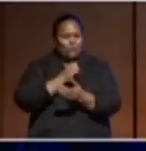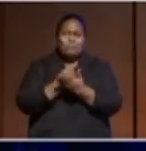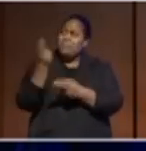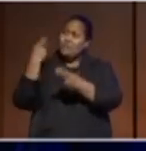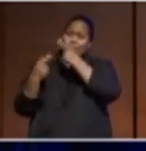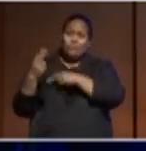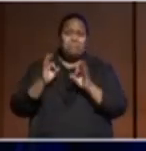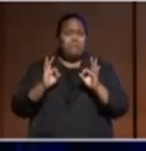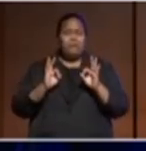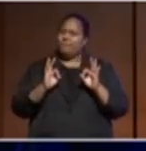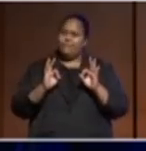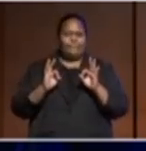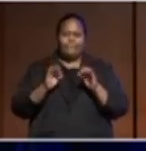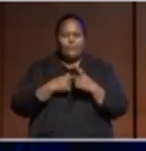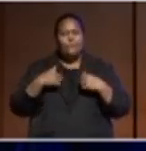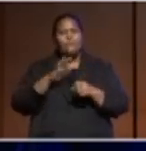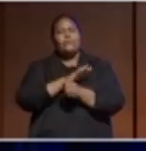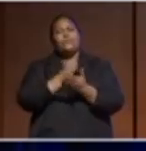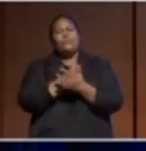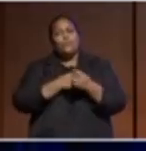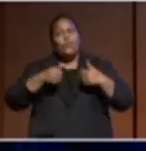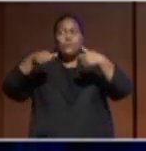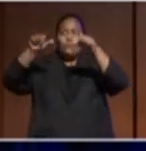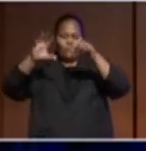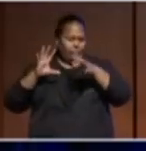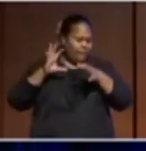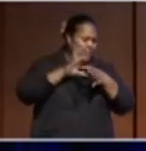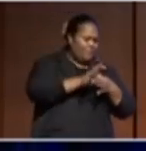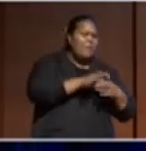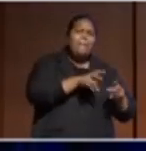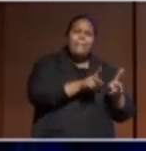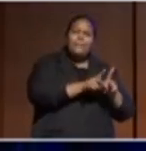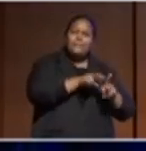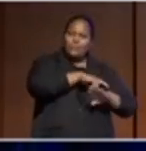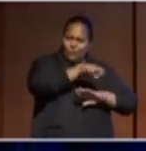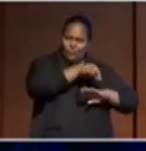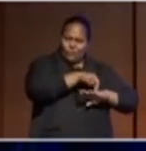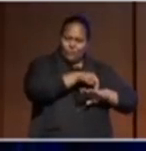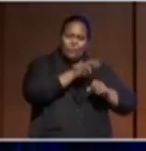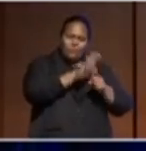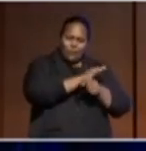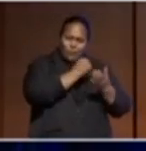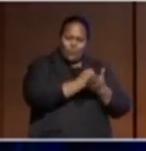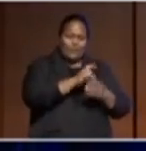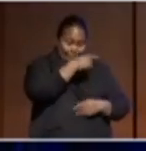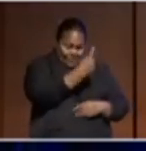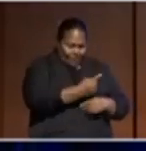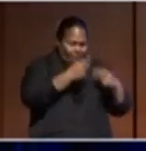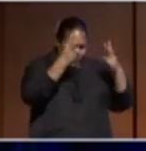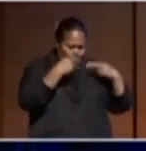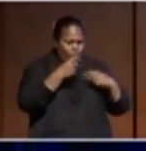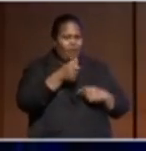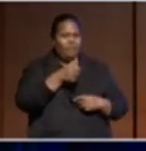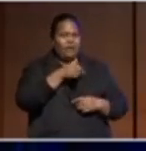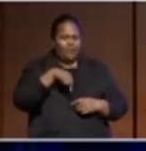constantly checking in with our partners in the region that we are conducting in ourselves in a way that really reflects